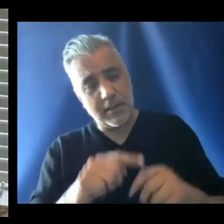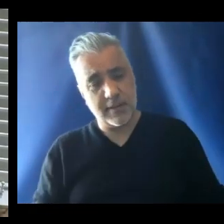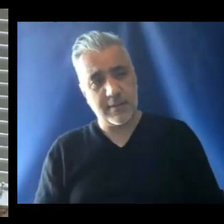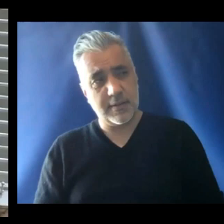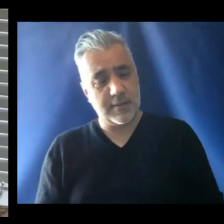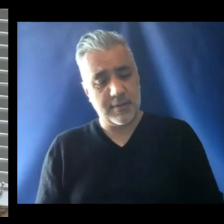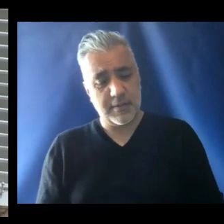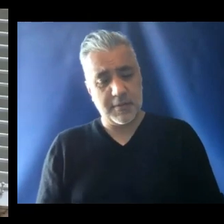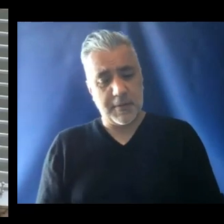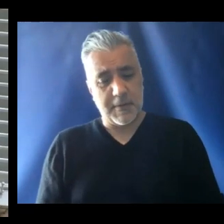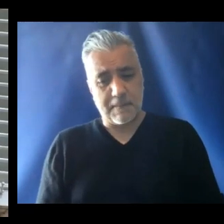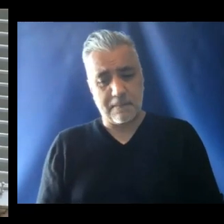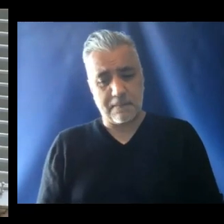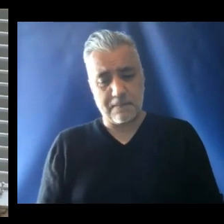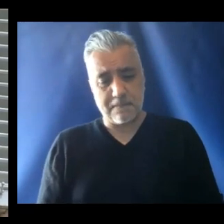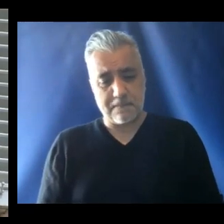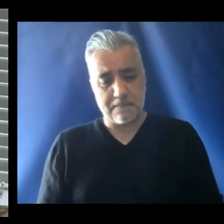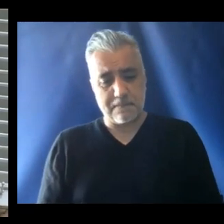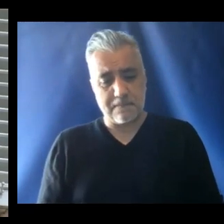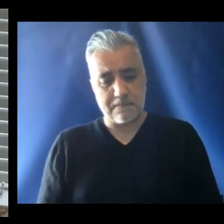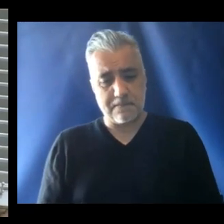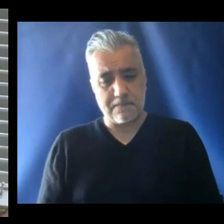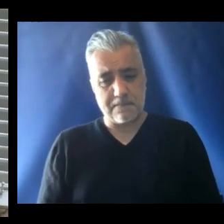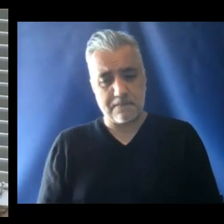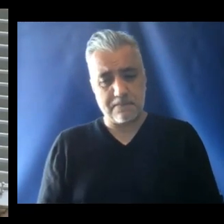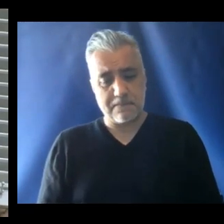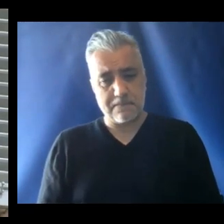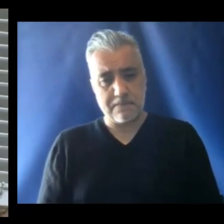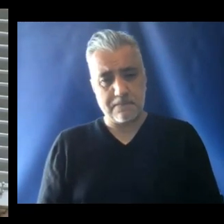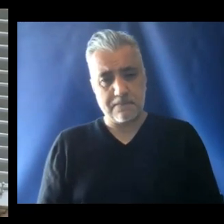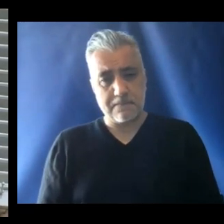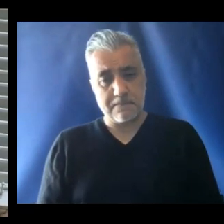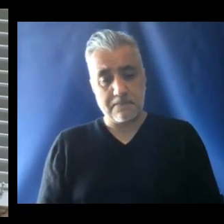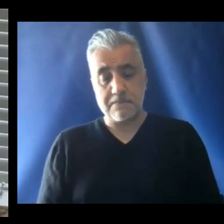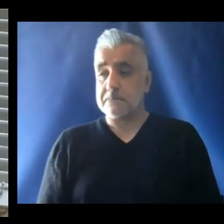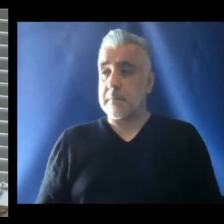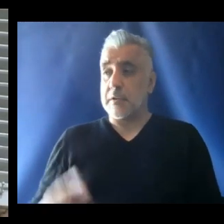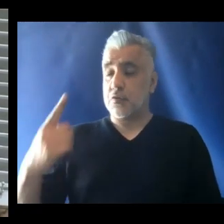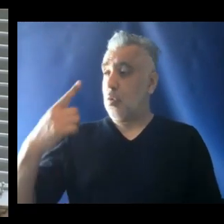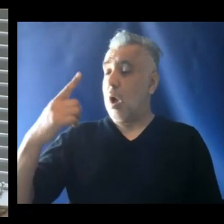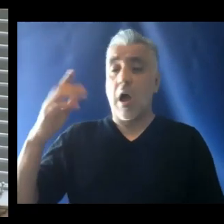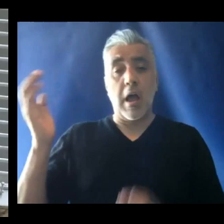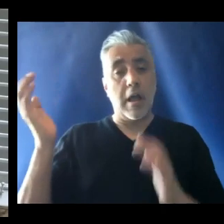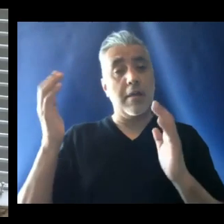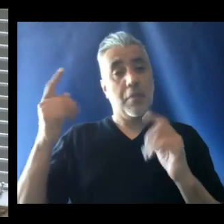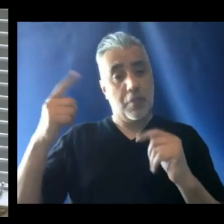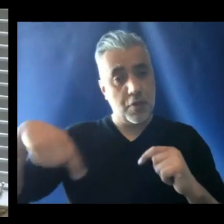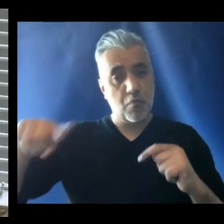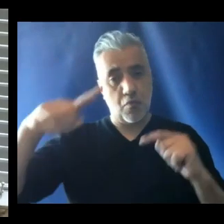They were astonished.